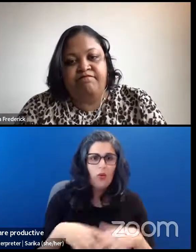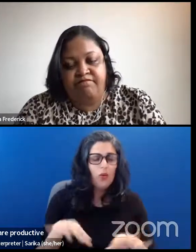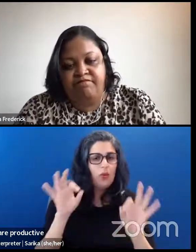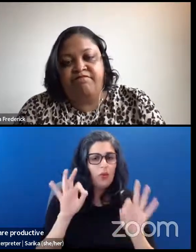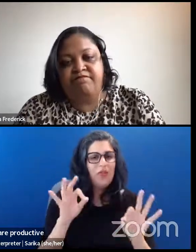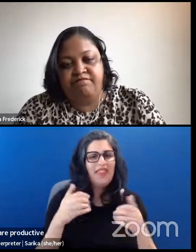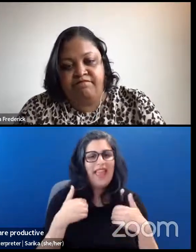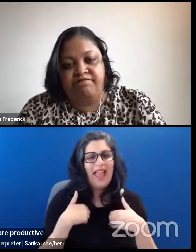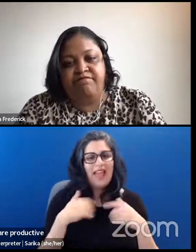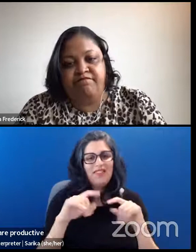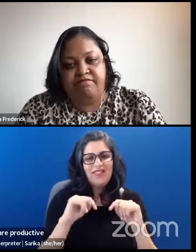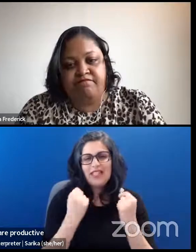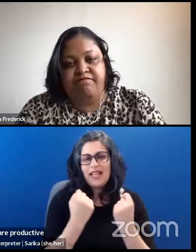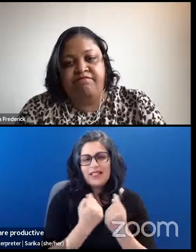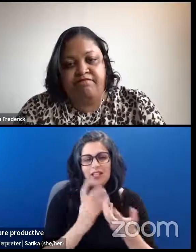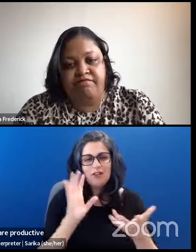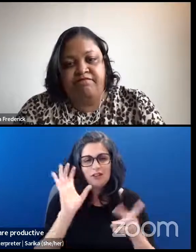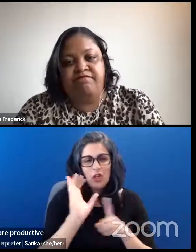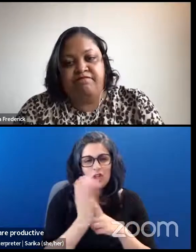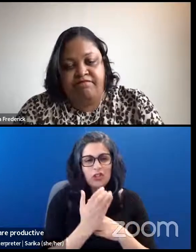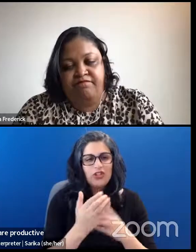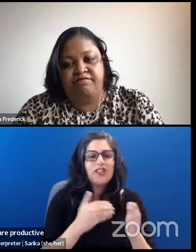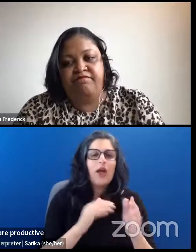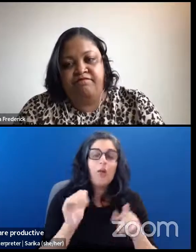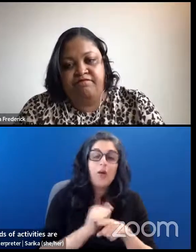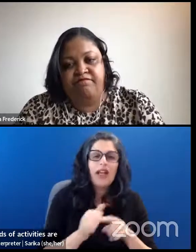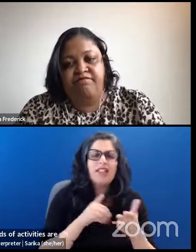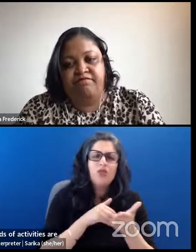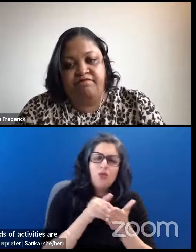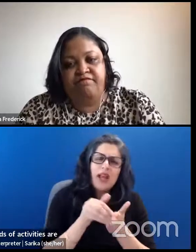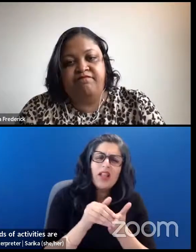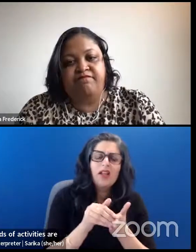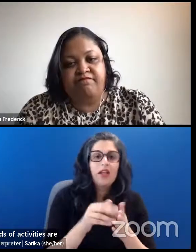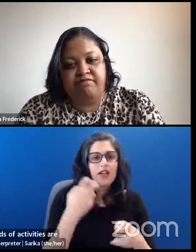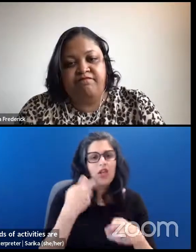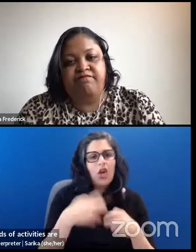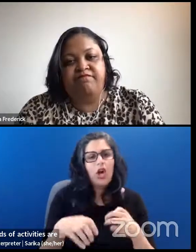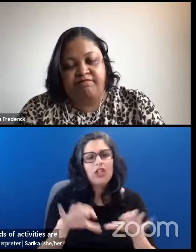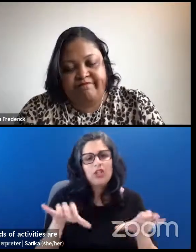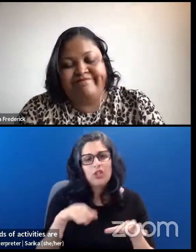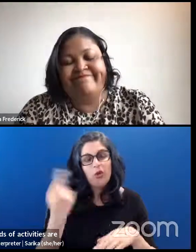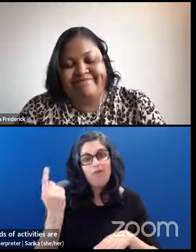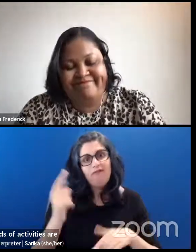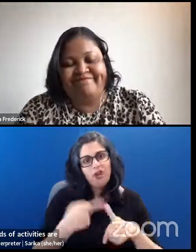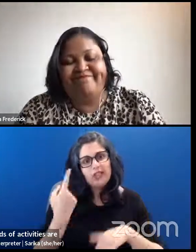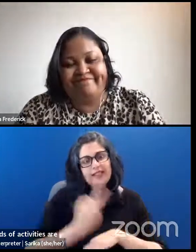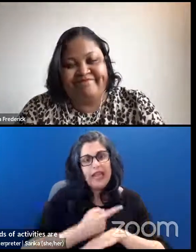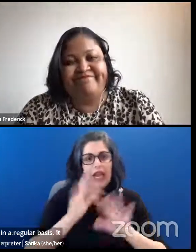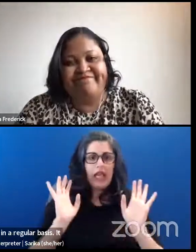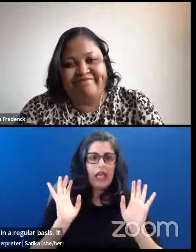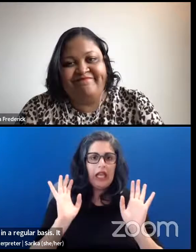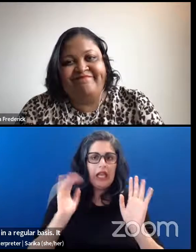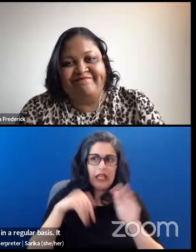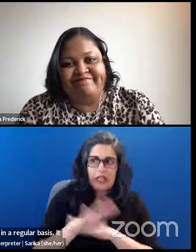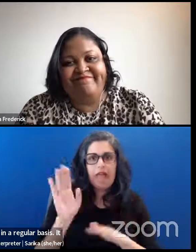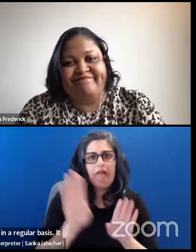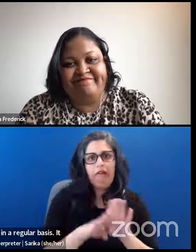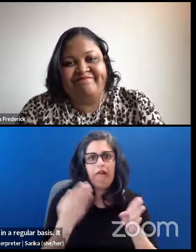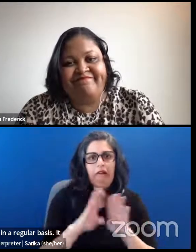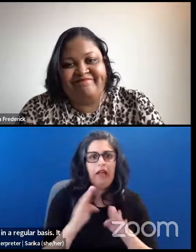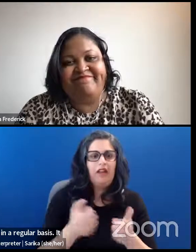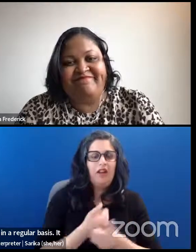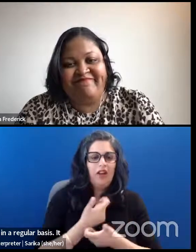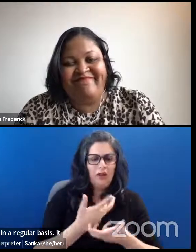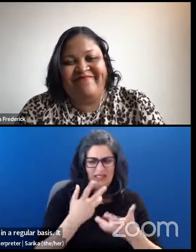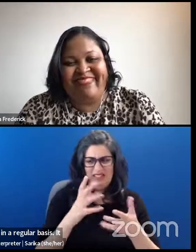about are encouraged and practiced on a regular basis. It's hard to do it first day, you know, in the door and everyone's talking about all